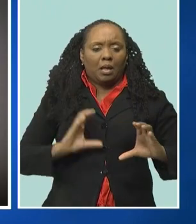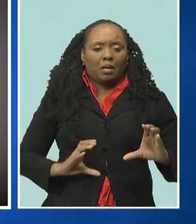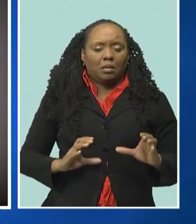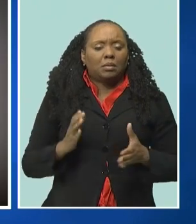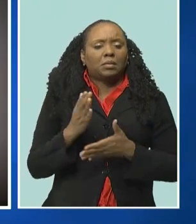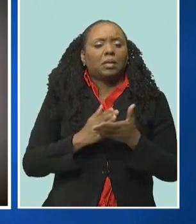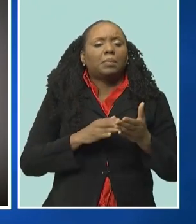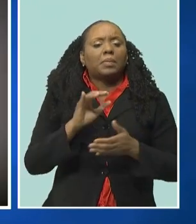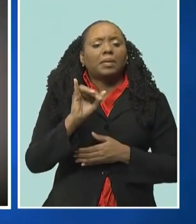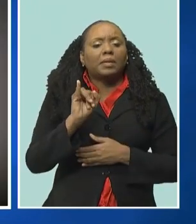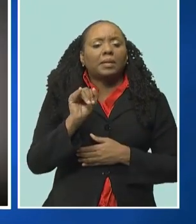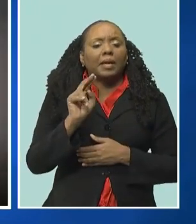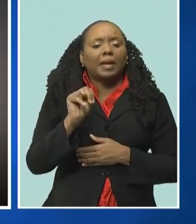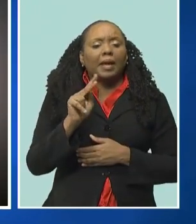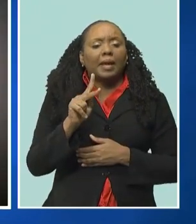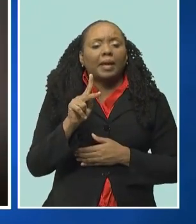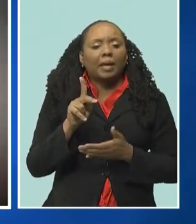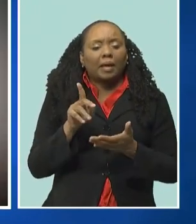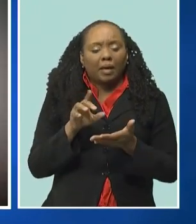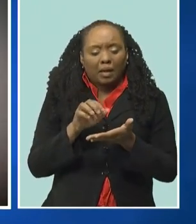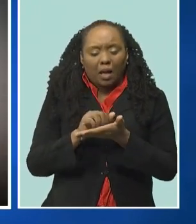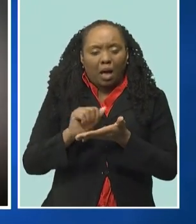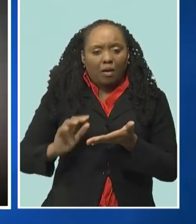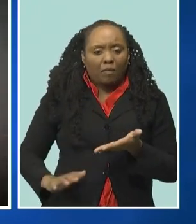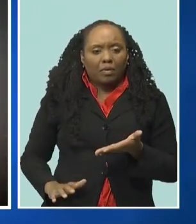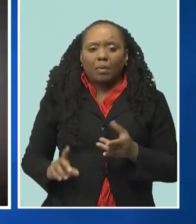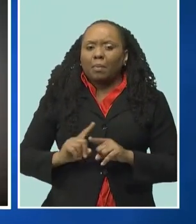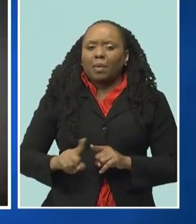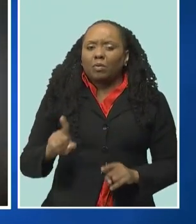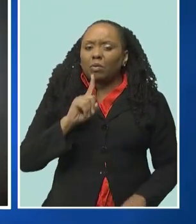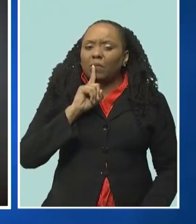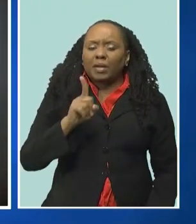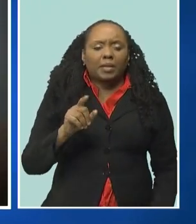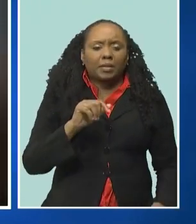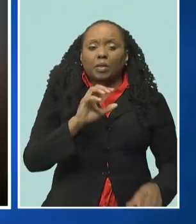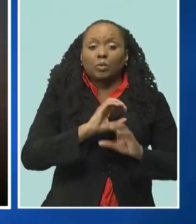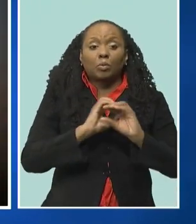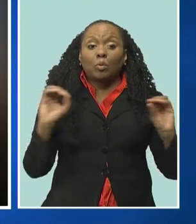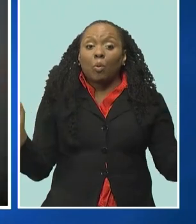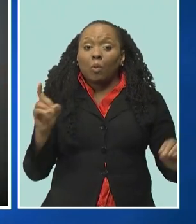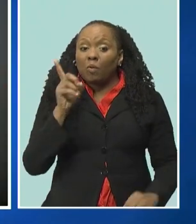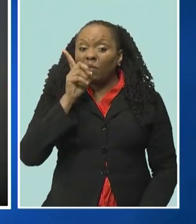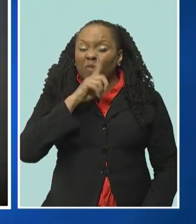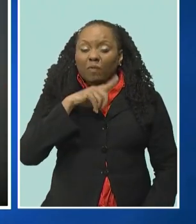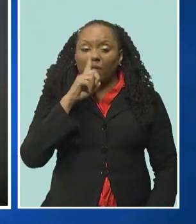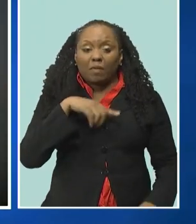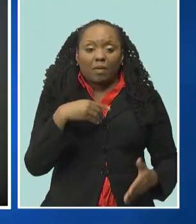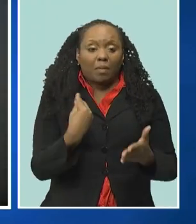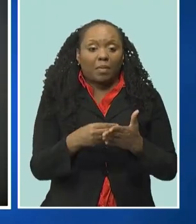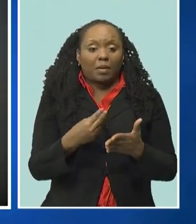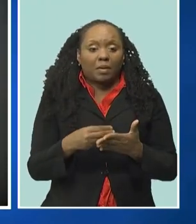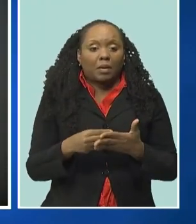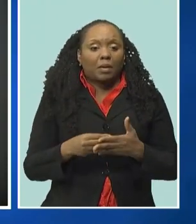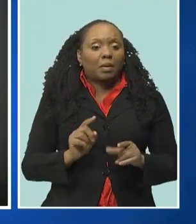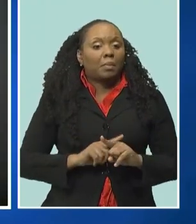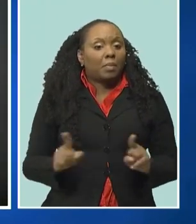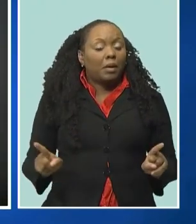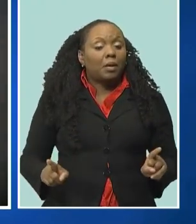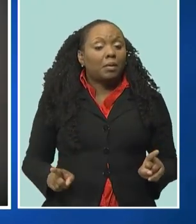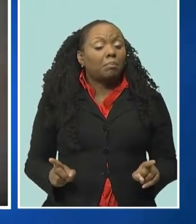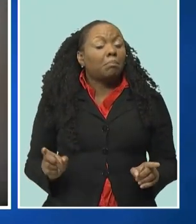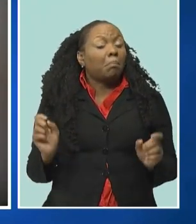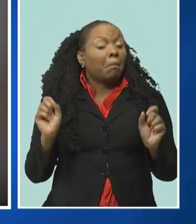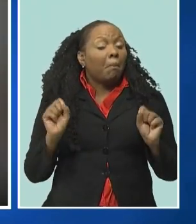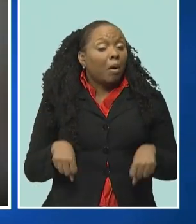some of the ink. The bank says to date it has received no fake notes from the 2022 Polymer Banknote series, but reminds the